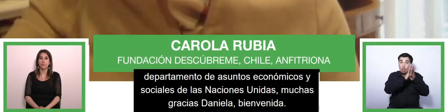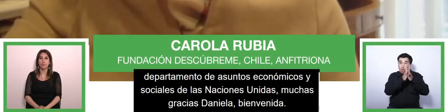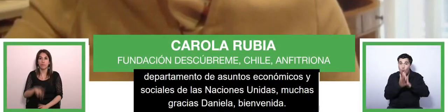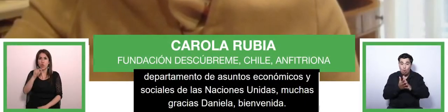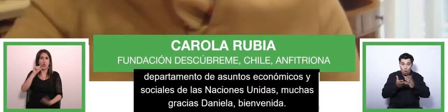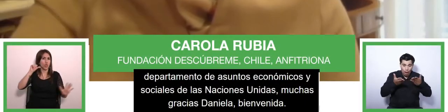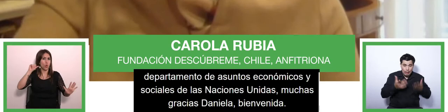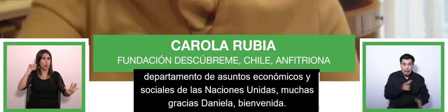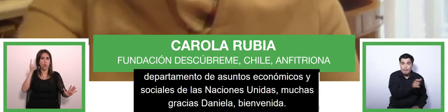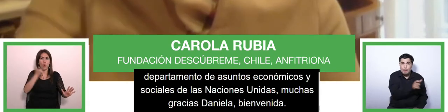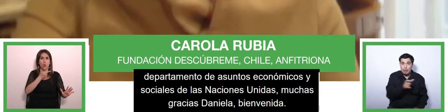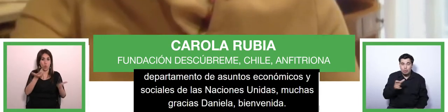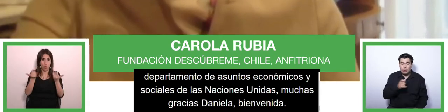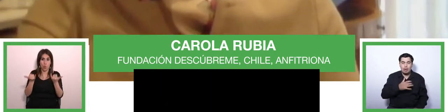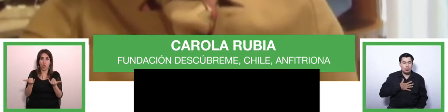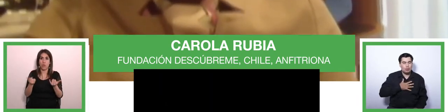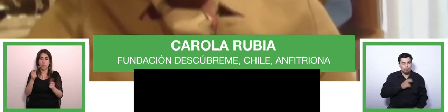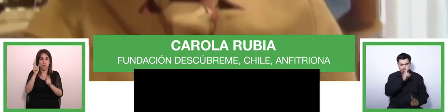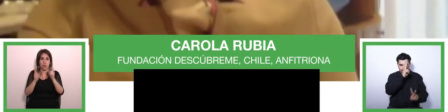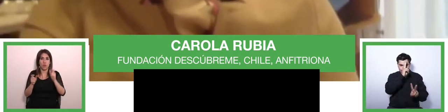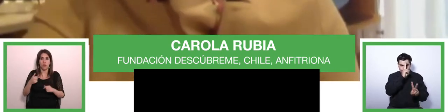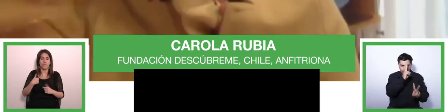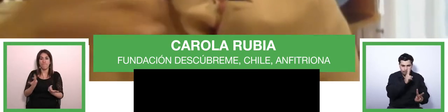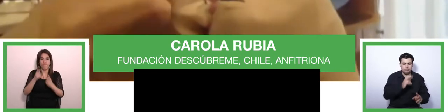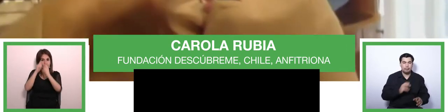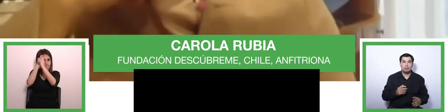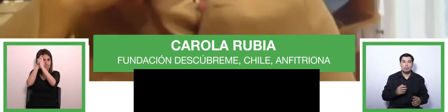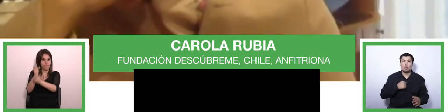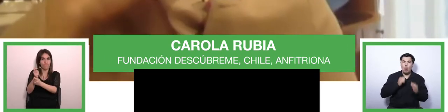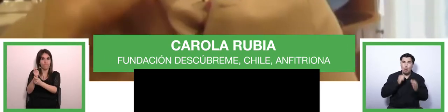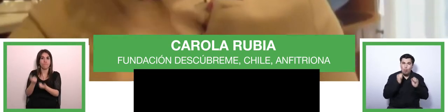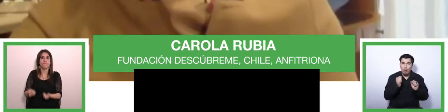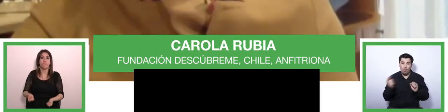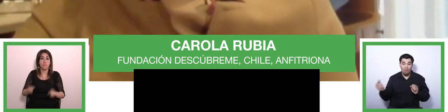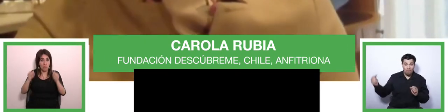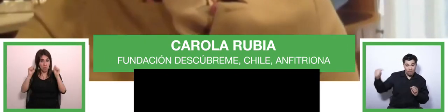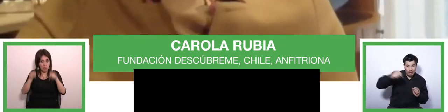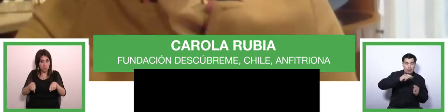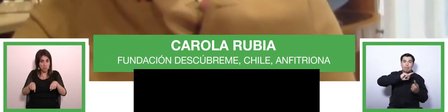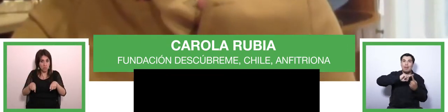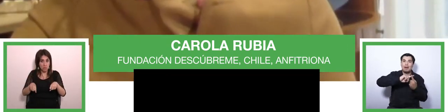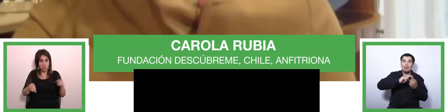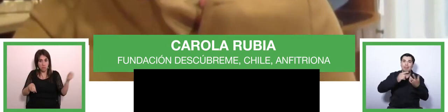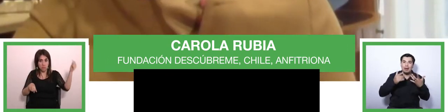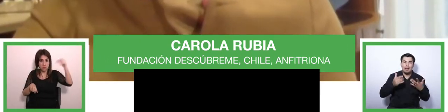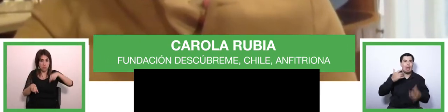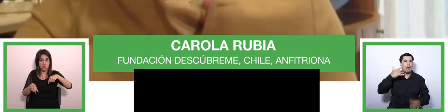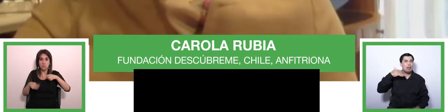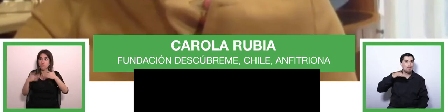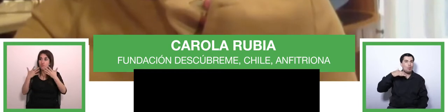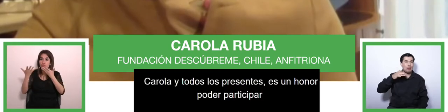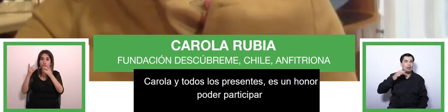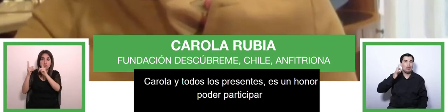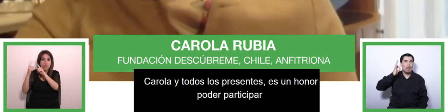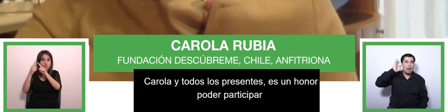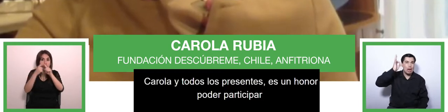all of you present it's an honor to be able to participate in this important meeting